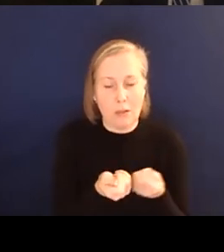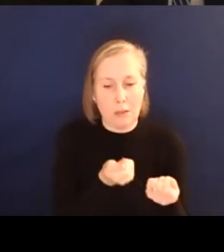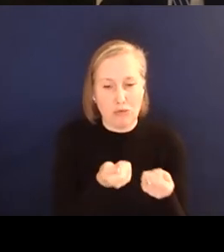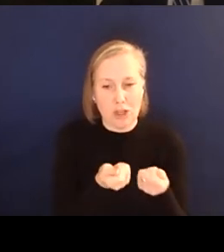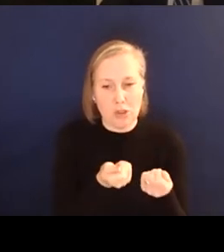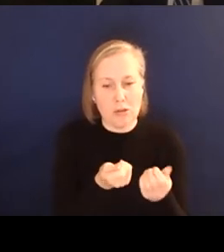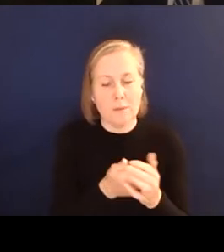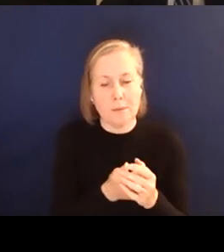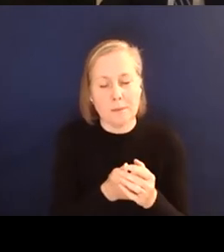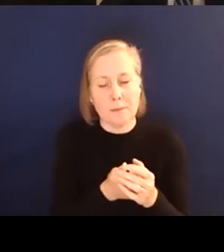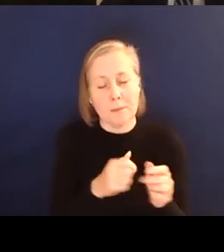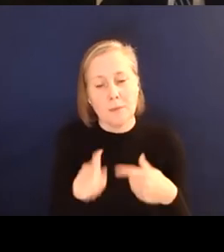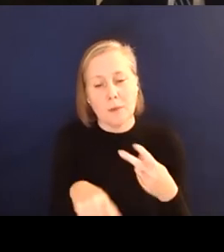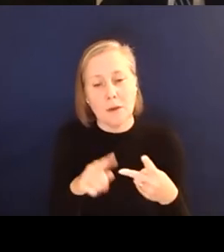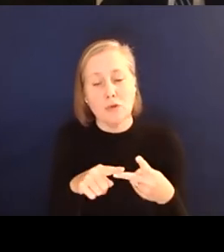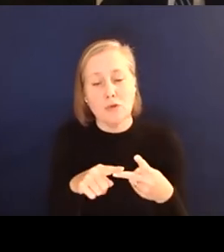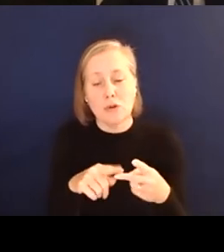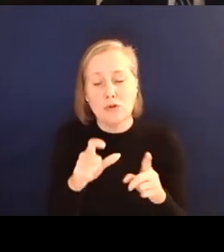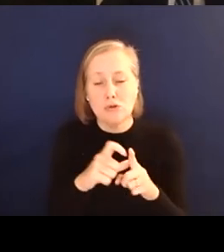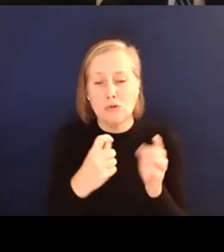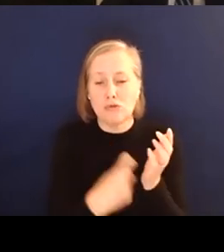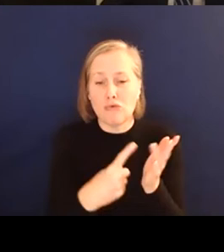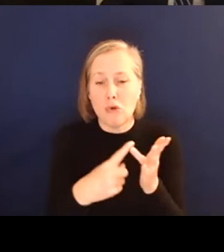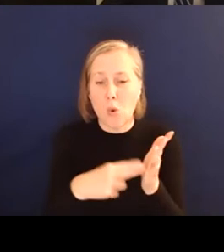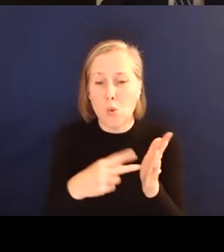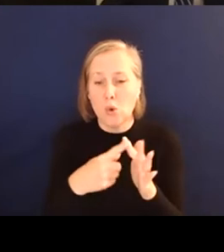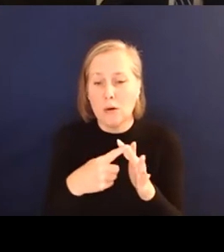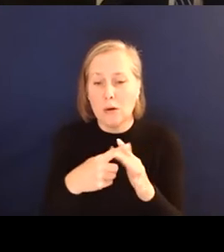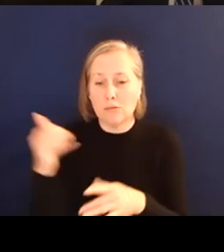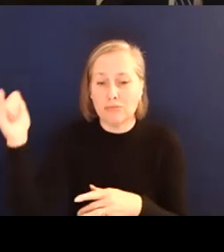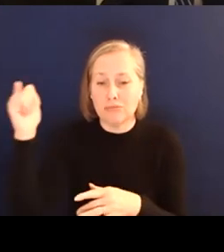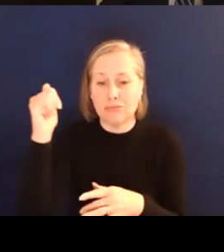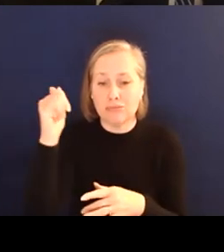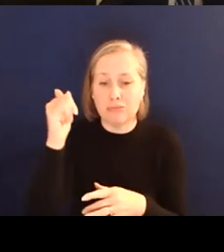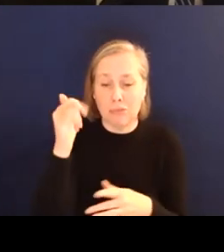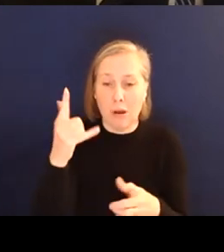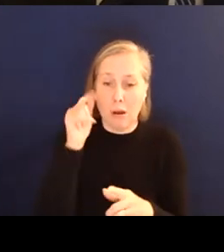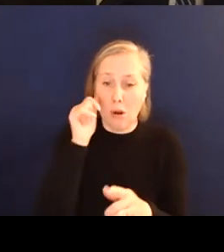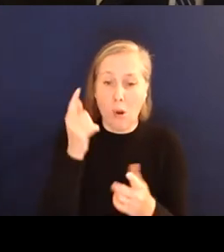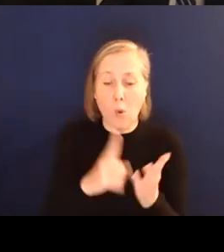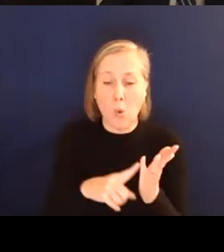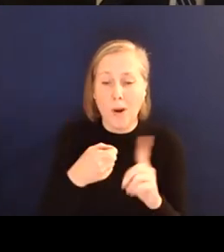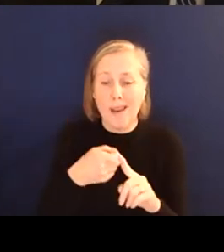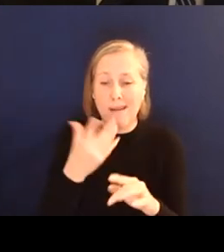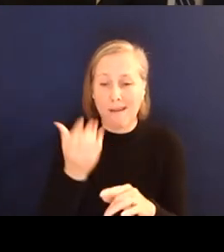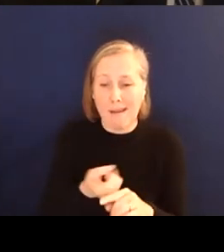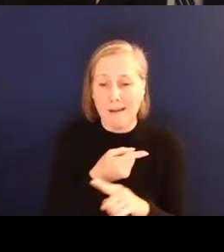also drones as well for delivery. I know in the UK, you have something that's called